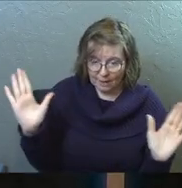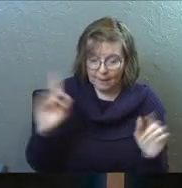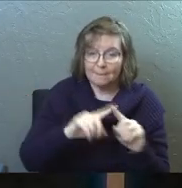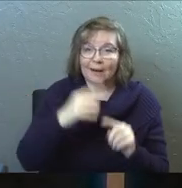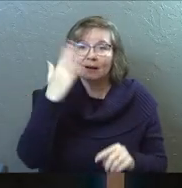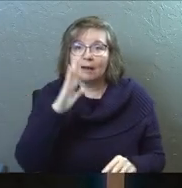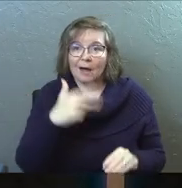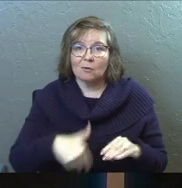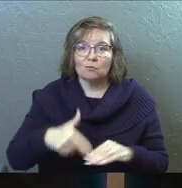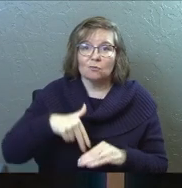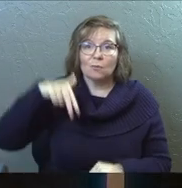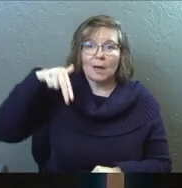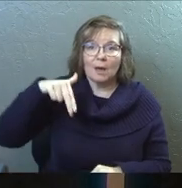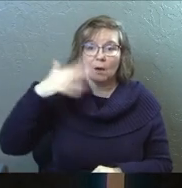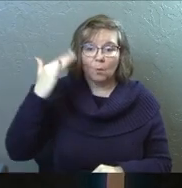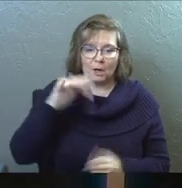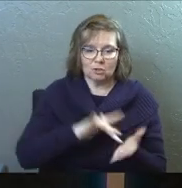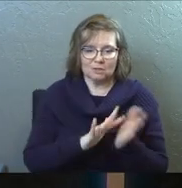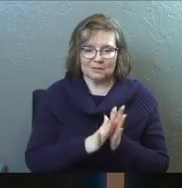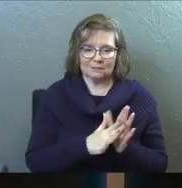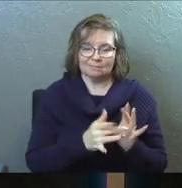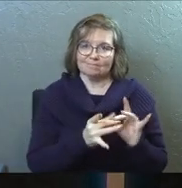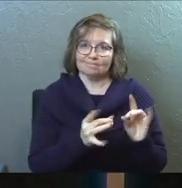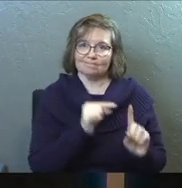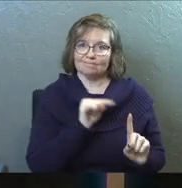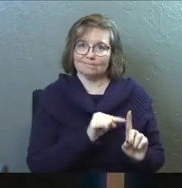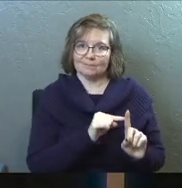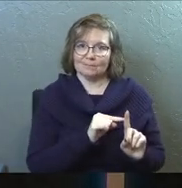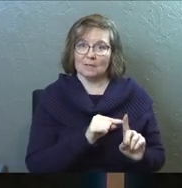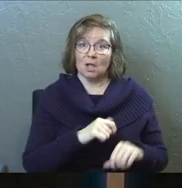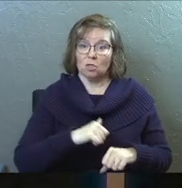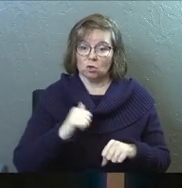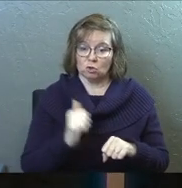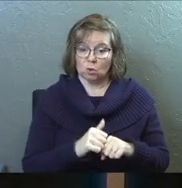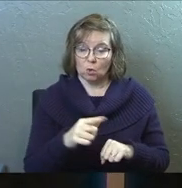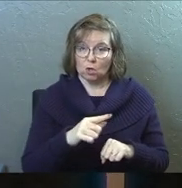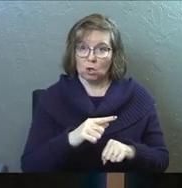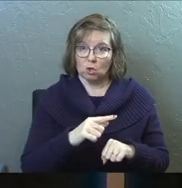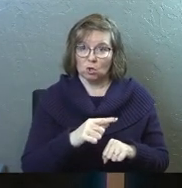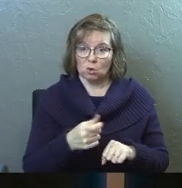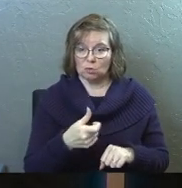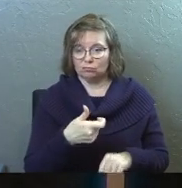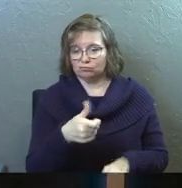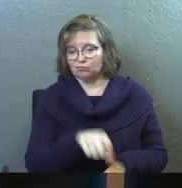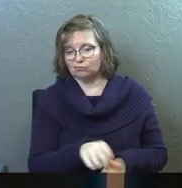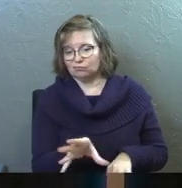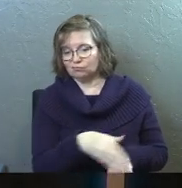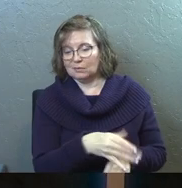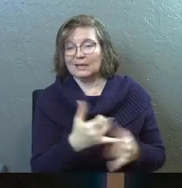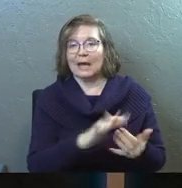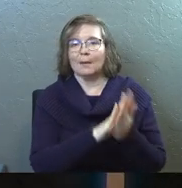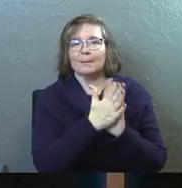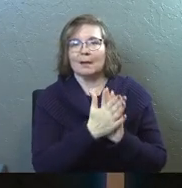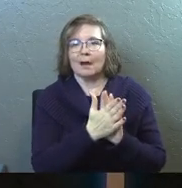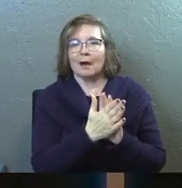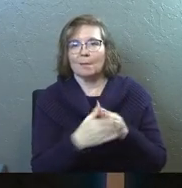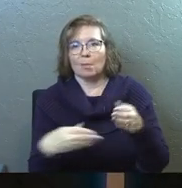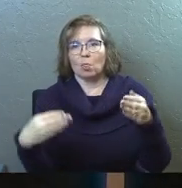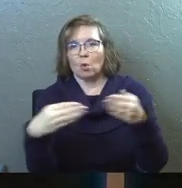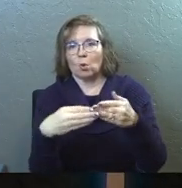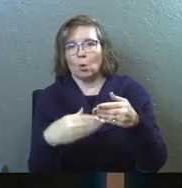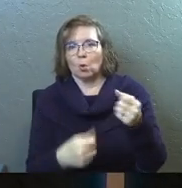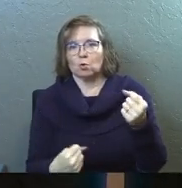from the dead. For Jesus is the one referred to in the scriptures where it says, the stone that you builders rejected has now become the cornerstone.